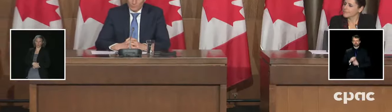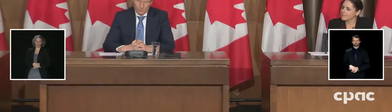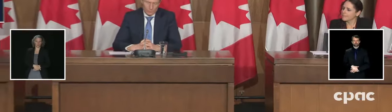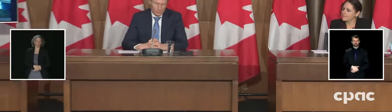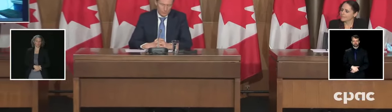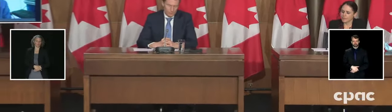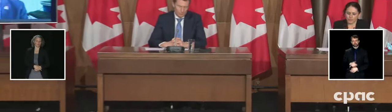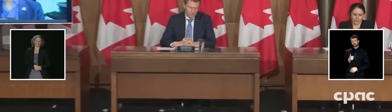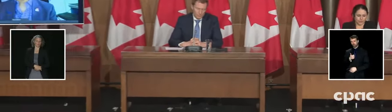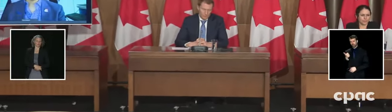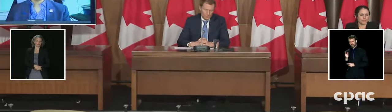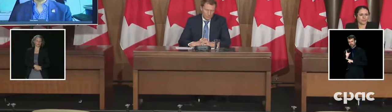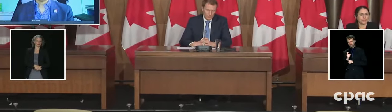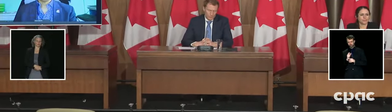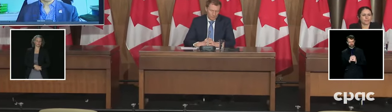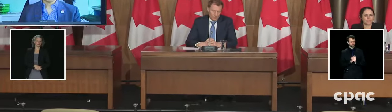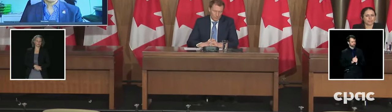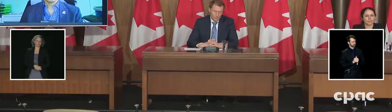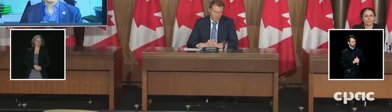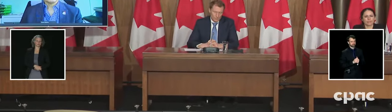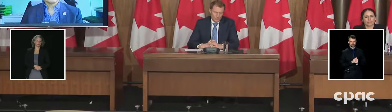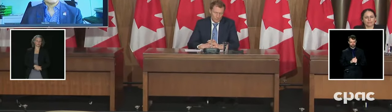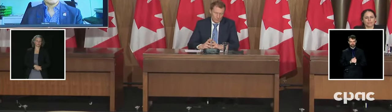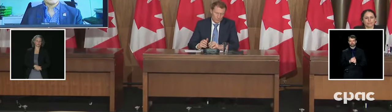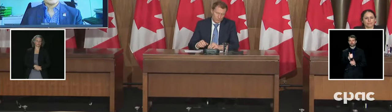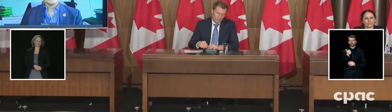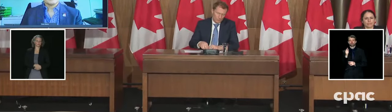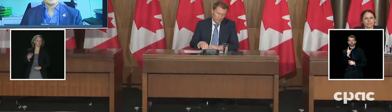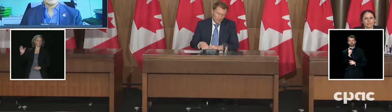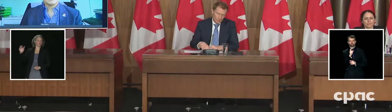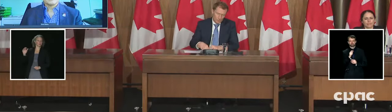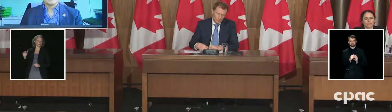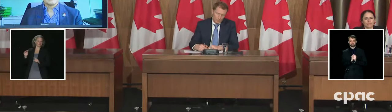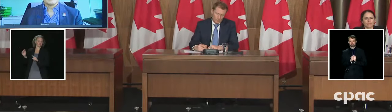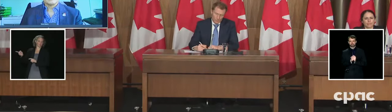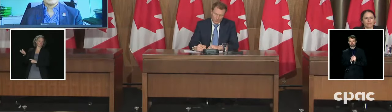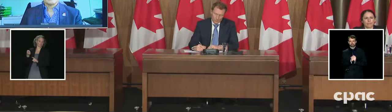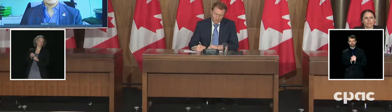Thank you. Merci. Next question is from Zach.